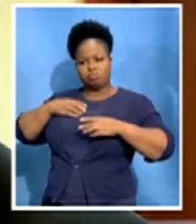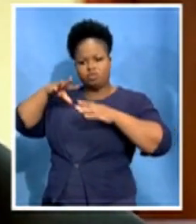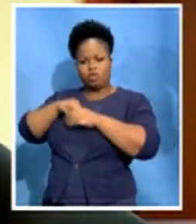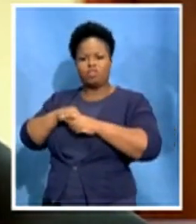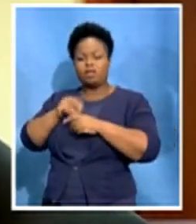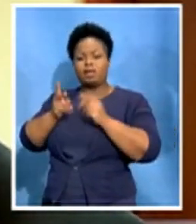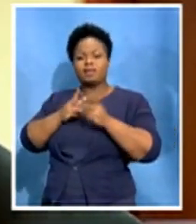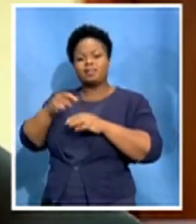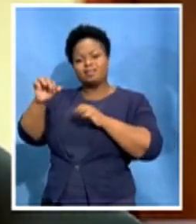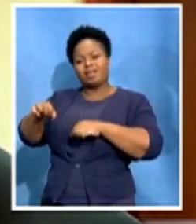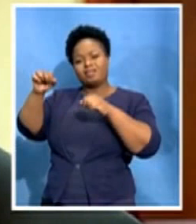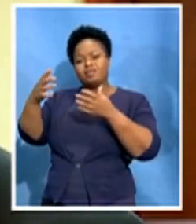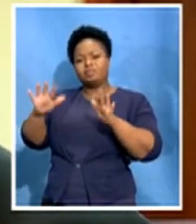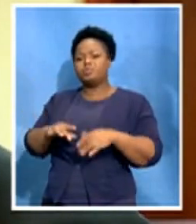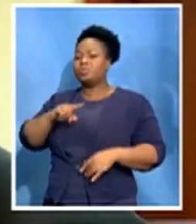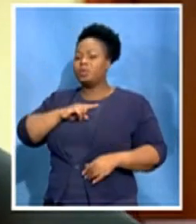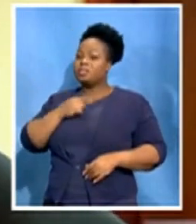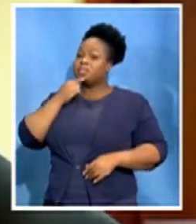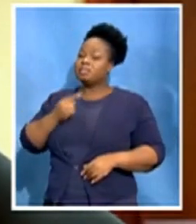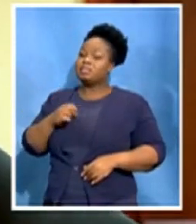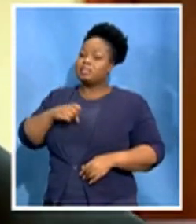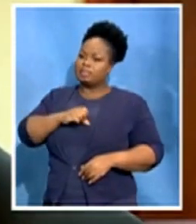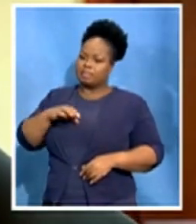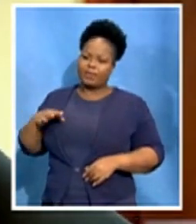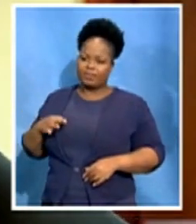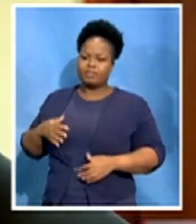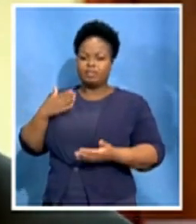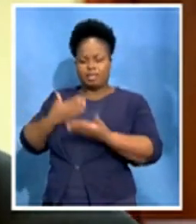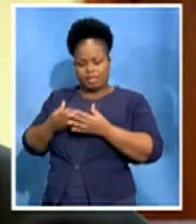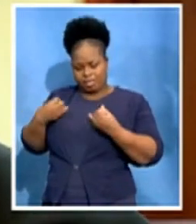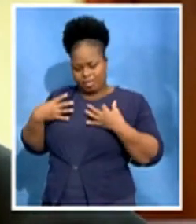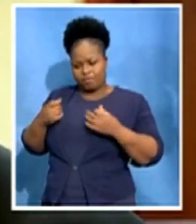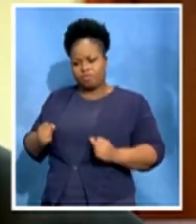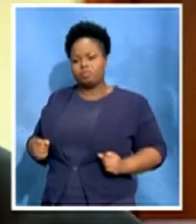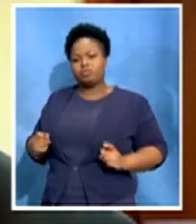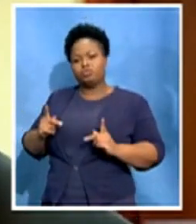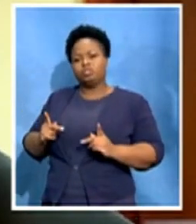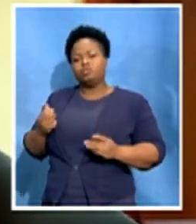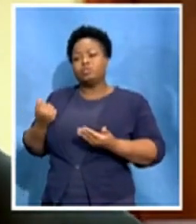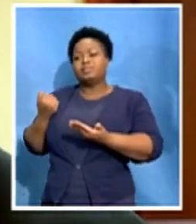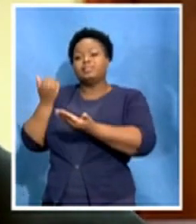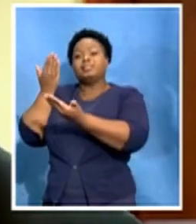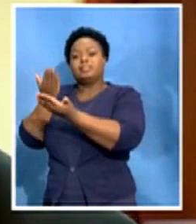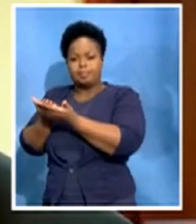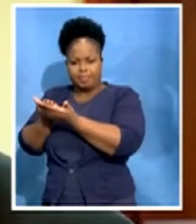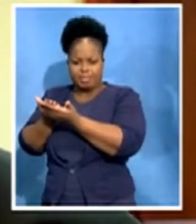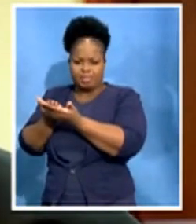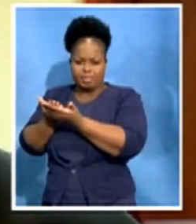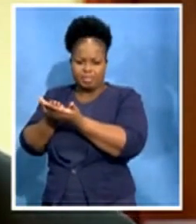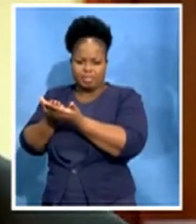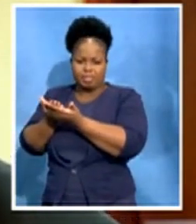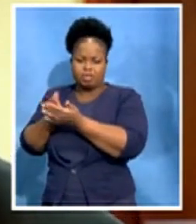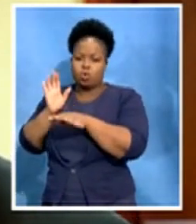be given, we will be given an opportunity to make submissions on those questions that has been raised